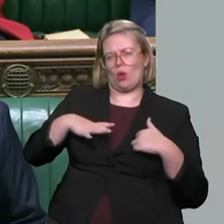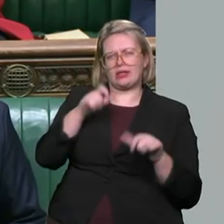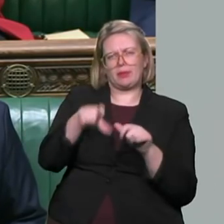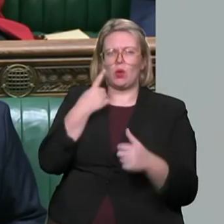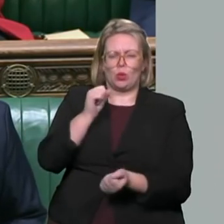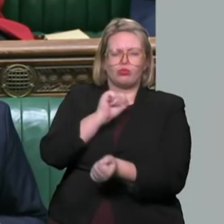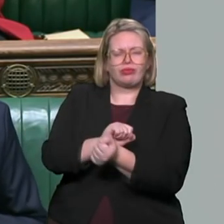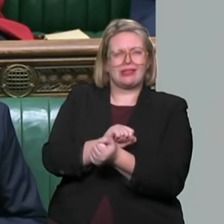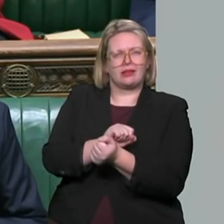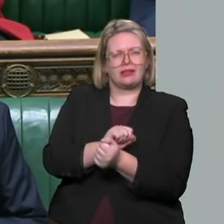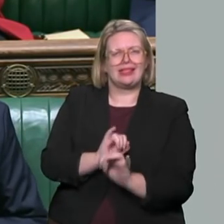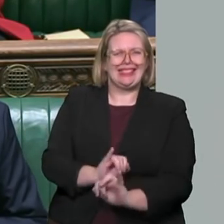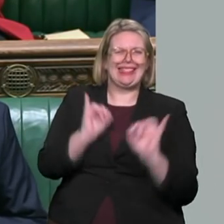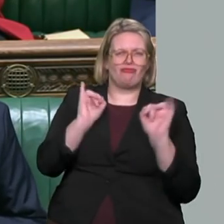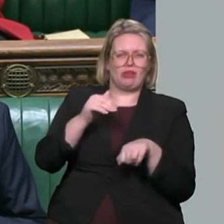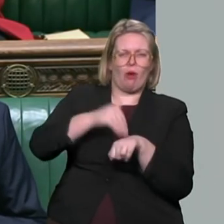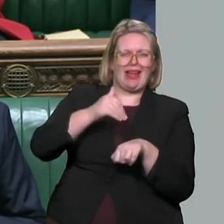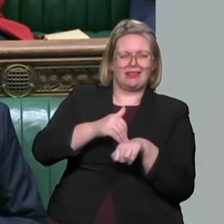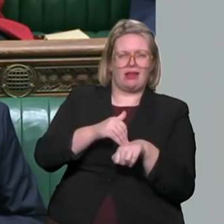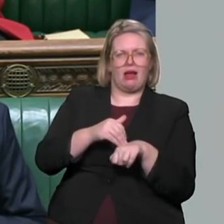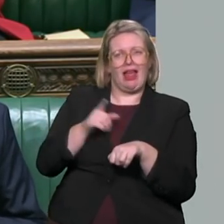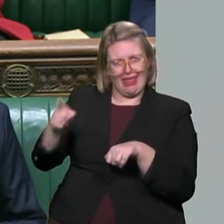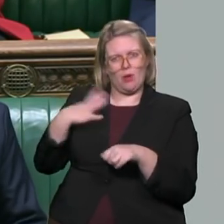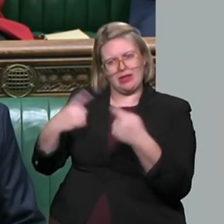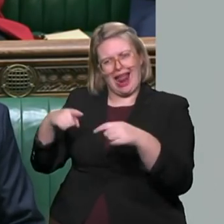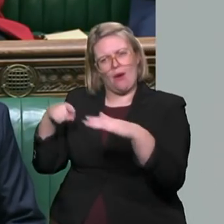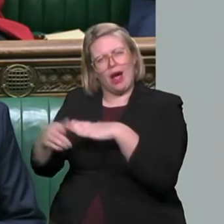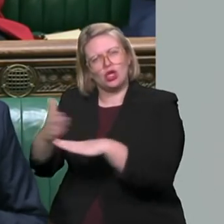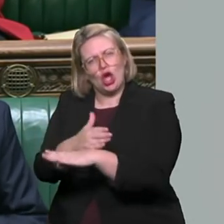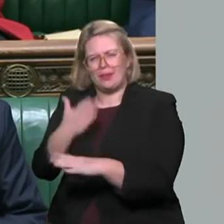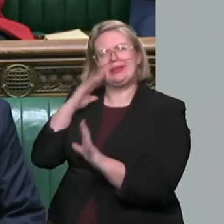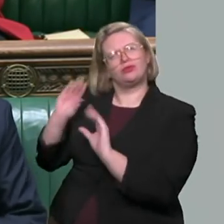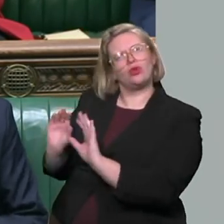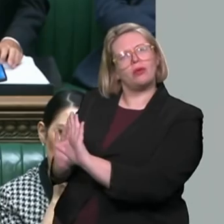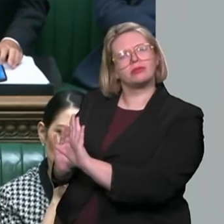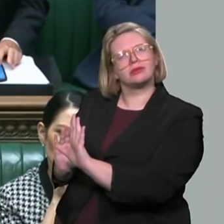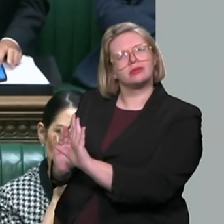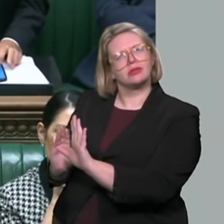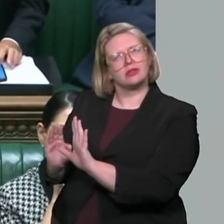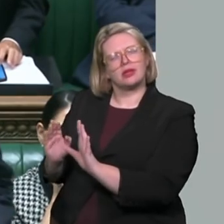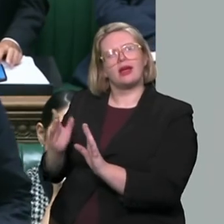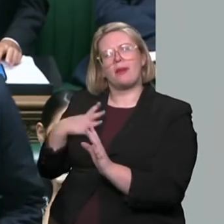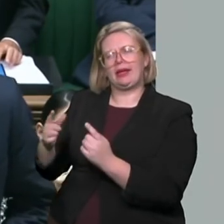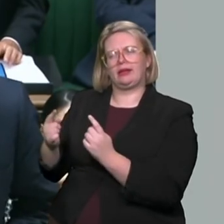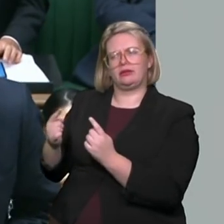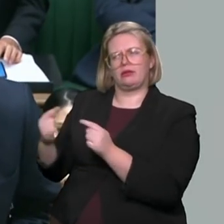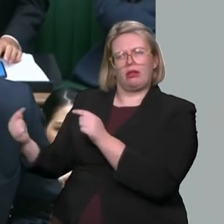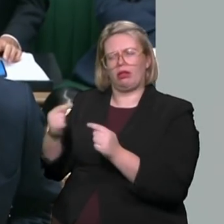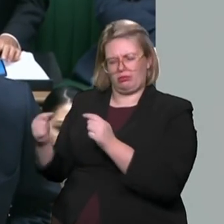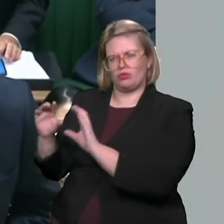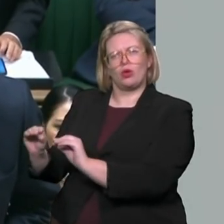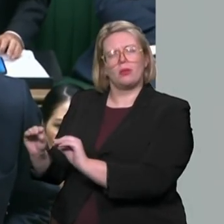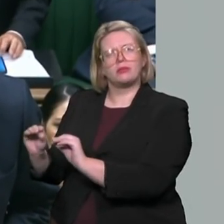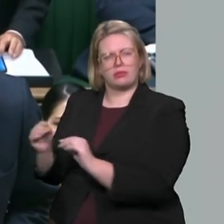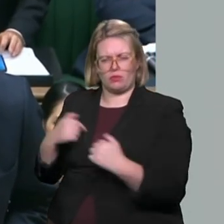and violent offenders. That is all I am trying to say in a collegiate approach. I am sure that that